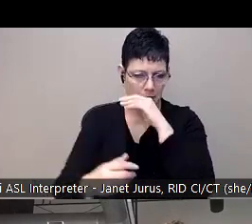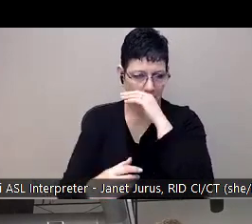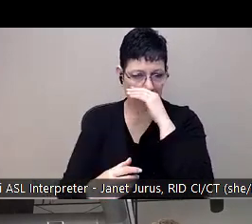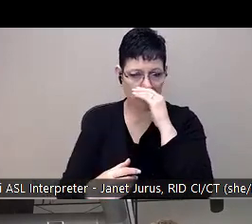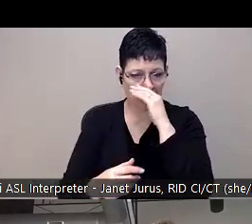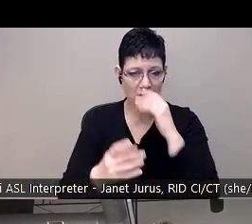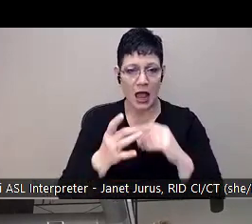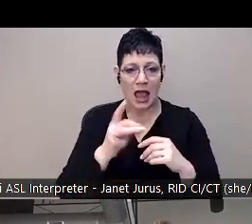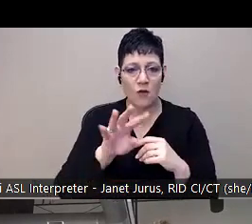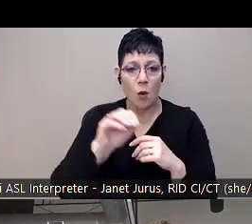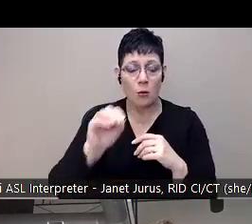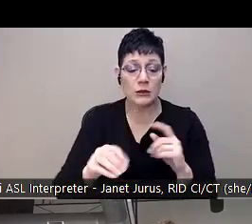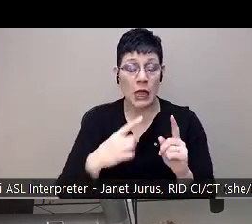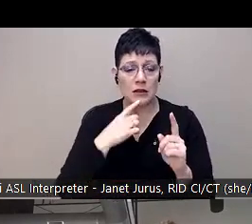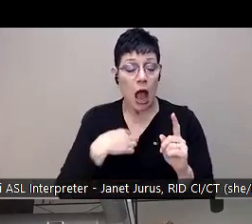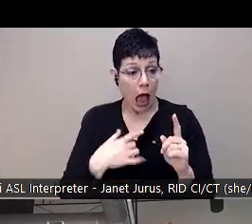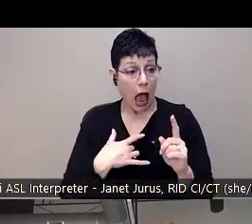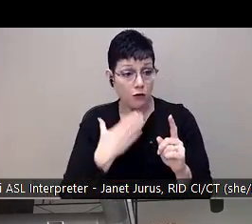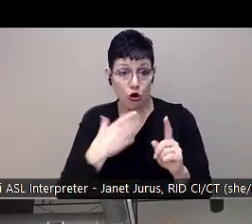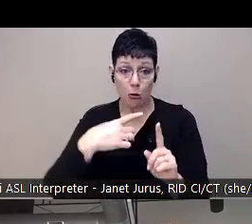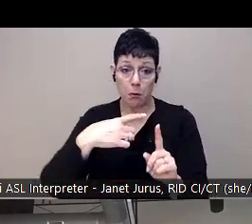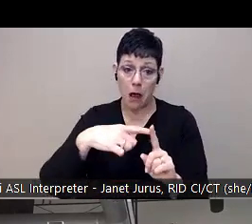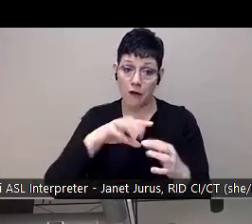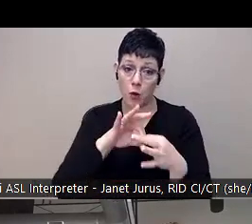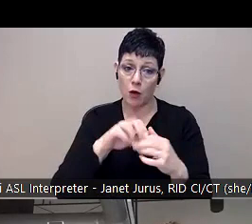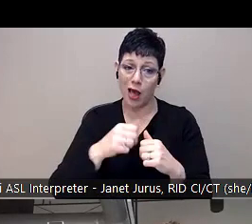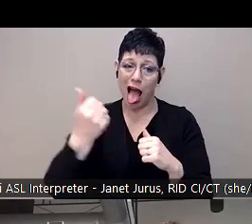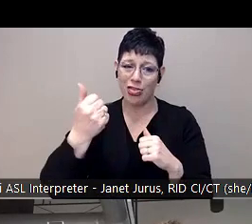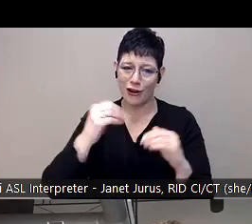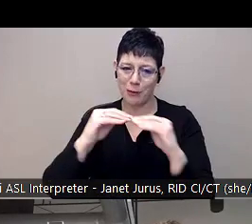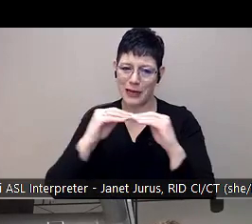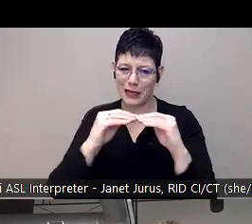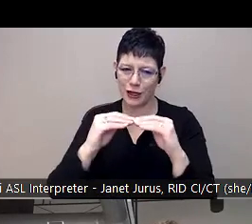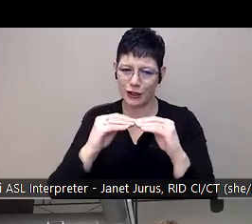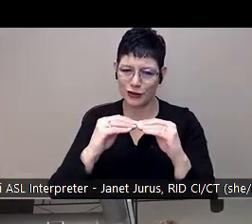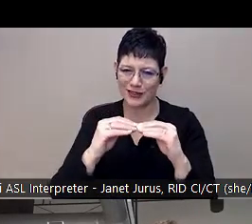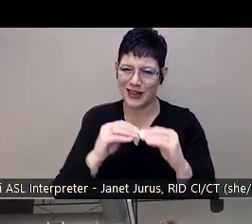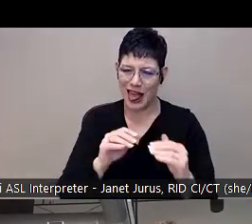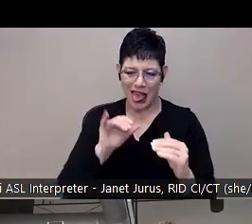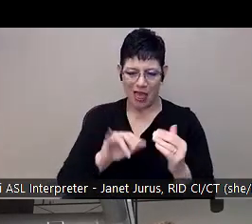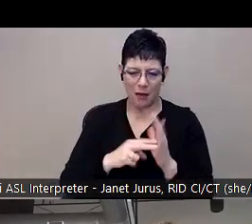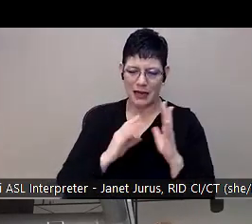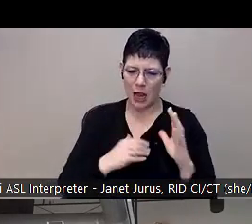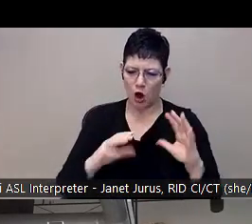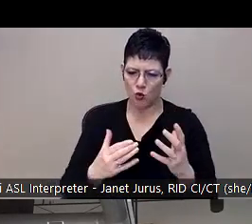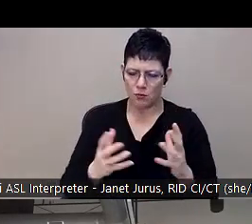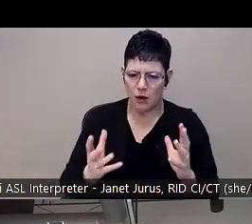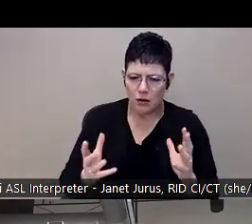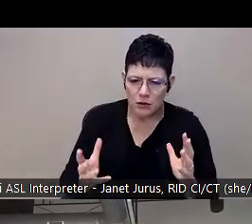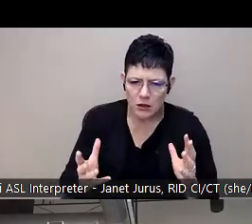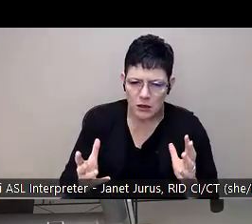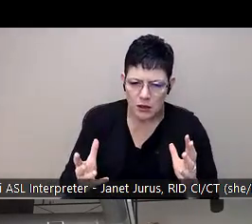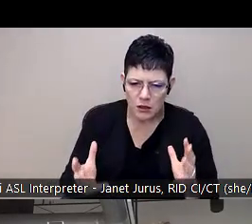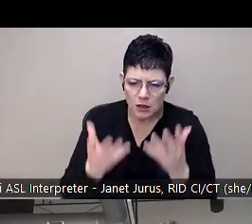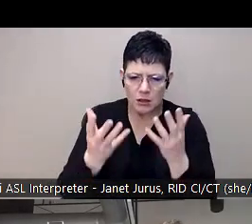relationships with other students. Um, so really just fostering a community within our group where, um, it's